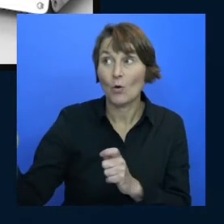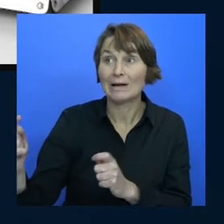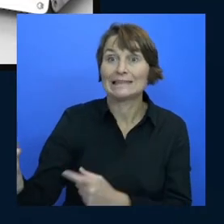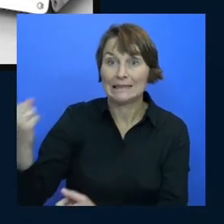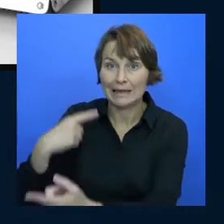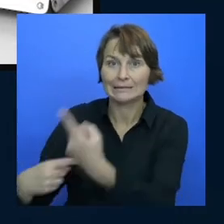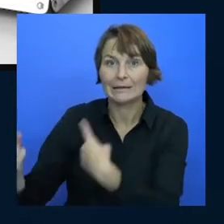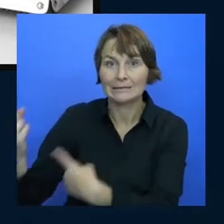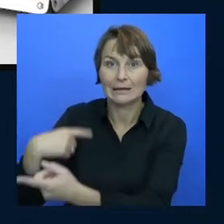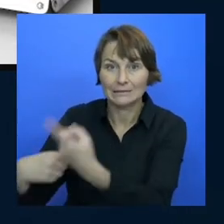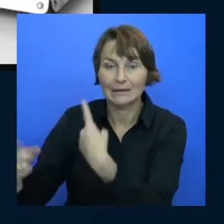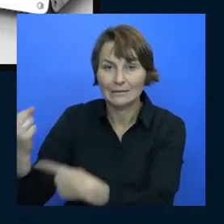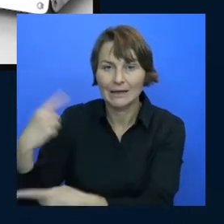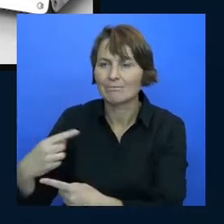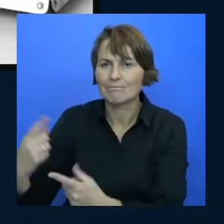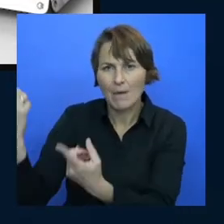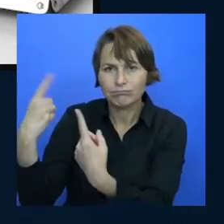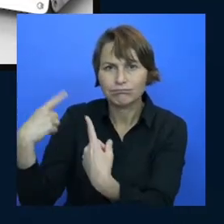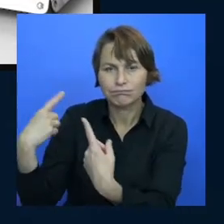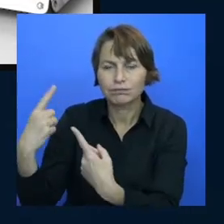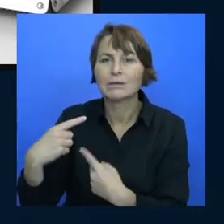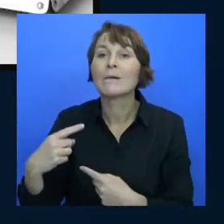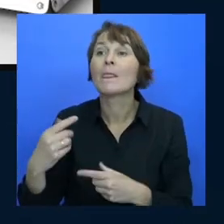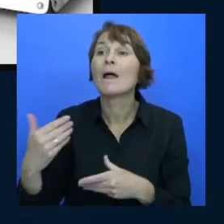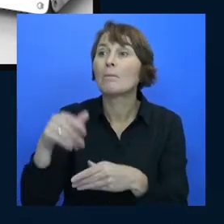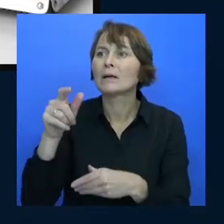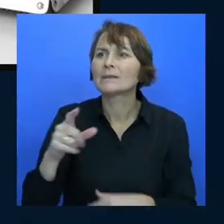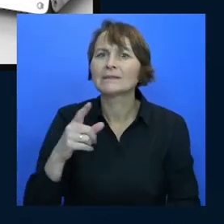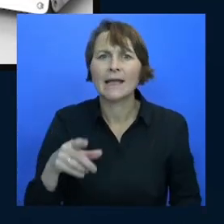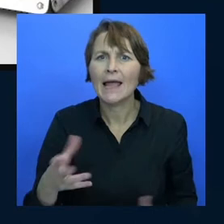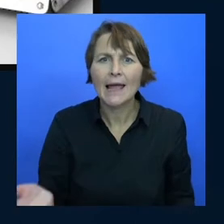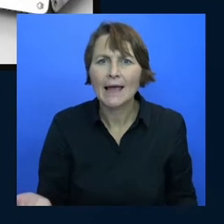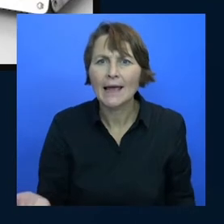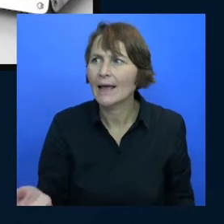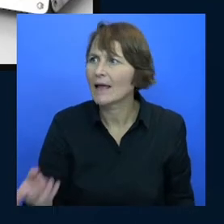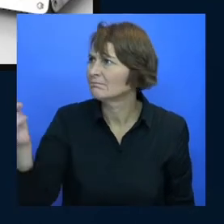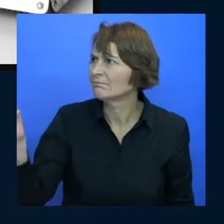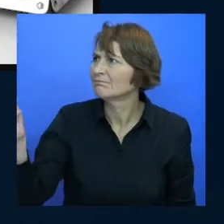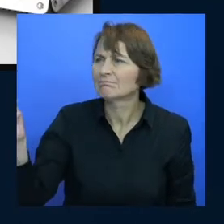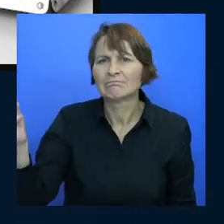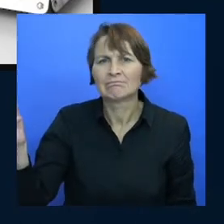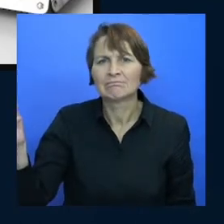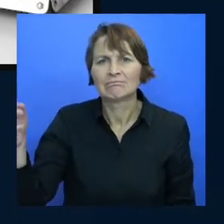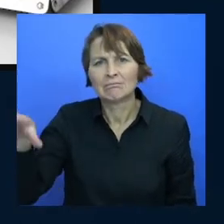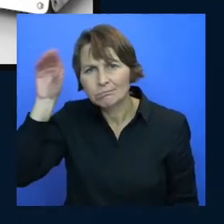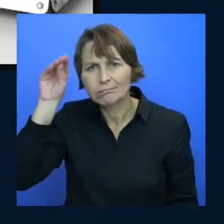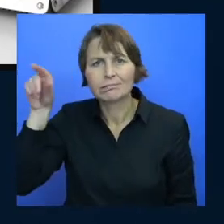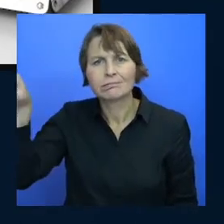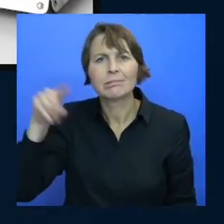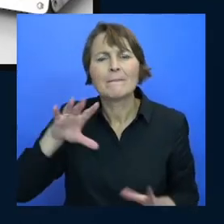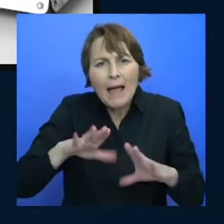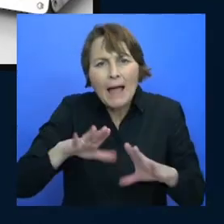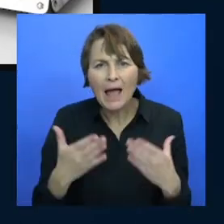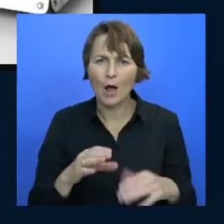these commands and the participants actually see like hey they don't necessarily understand how a computer works like maybe